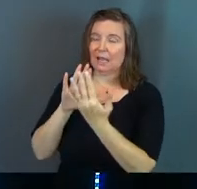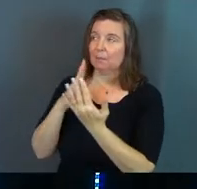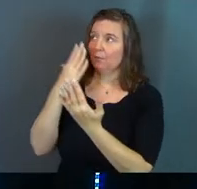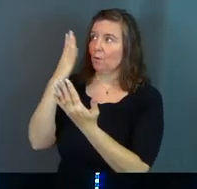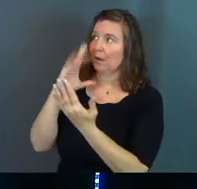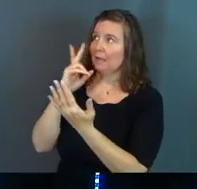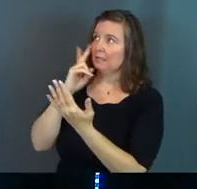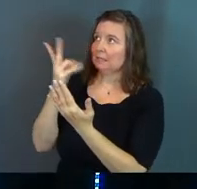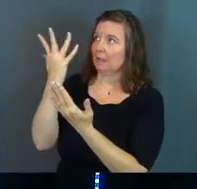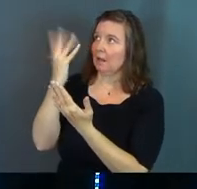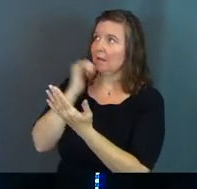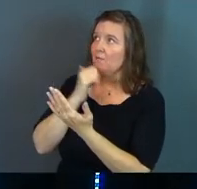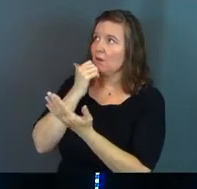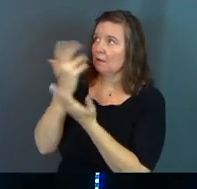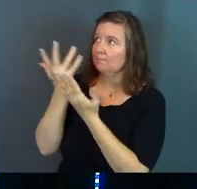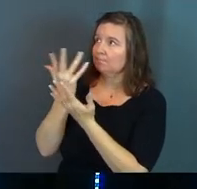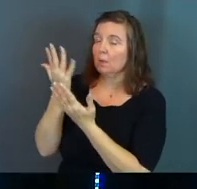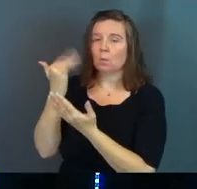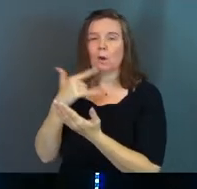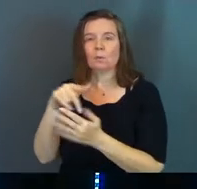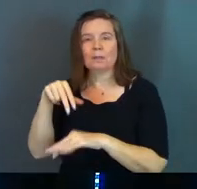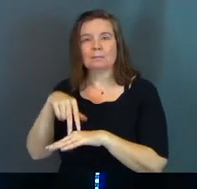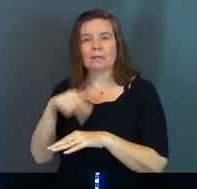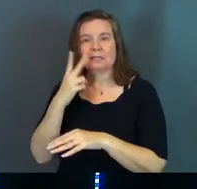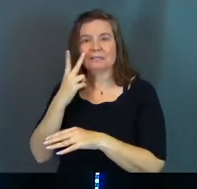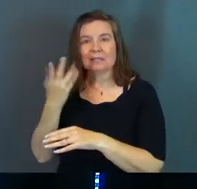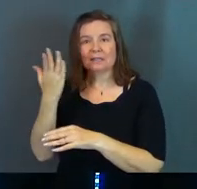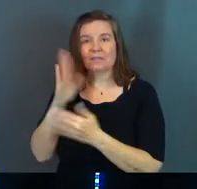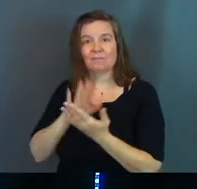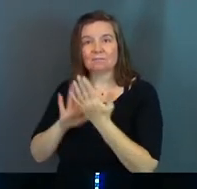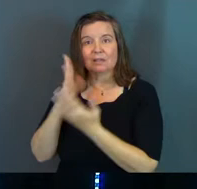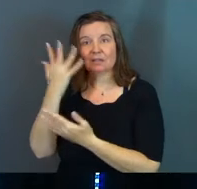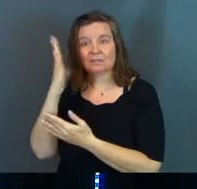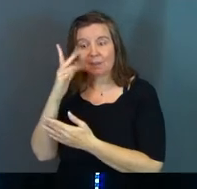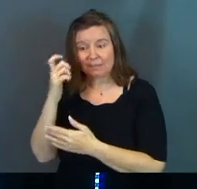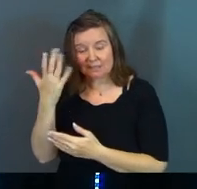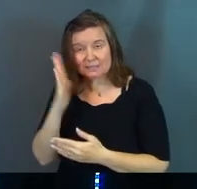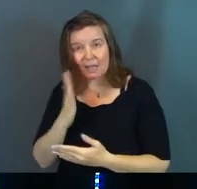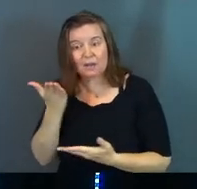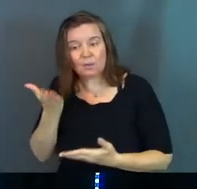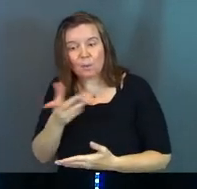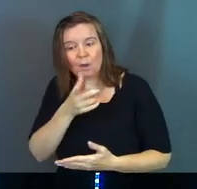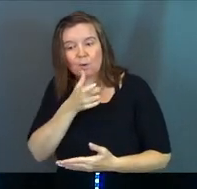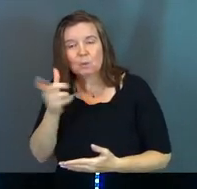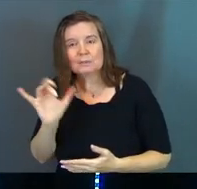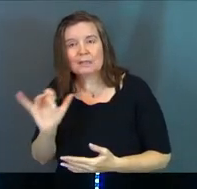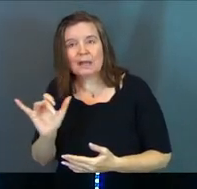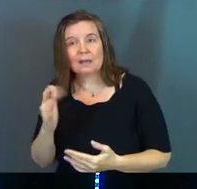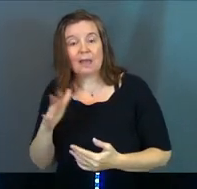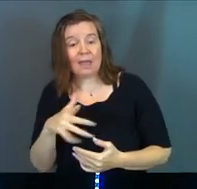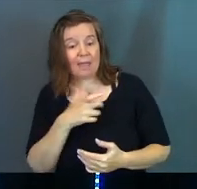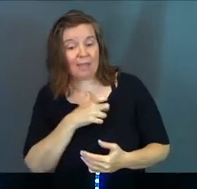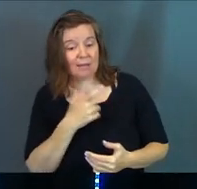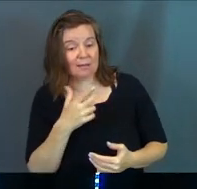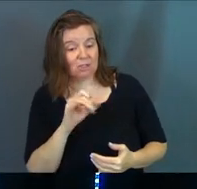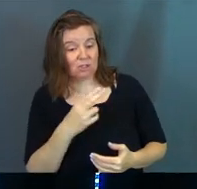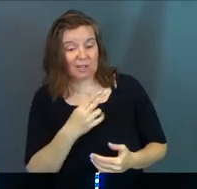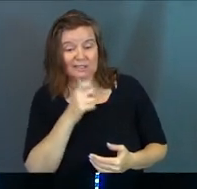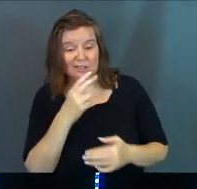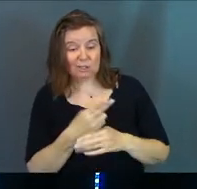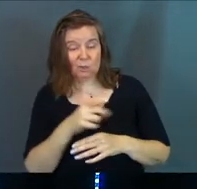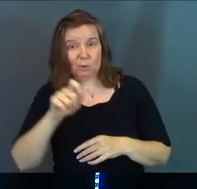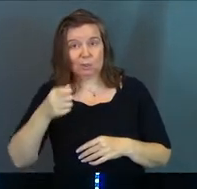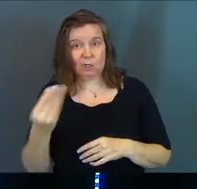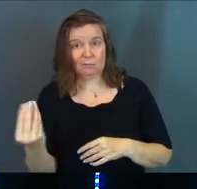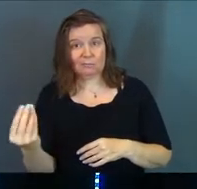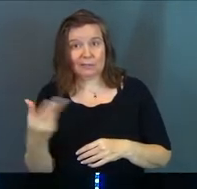the face of God every single day. And why would they be seeing the face of God? Because God is the one who's like, Hey, listen, Josh didn't use